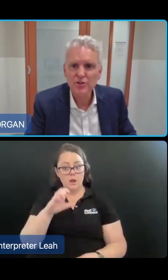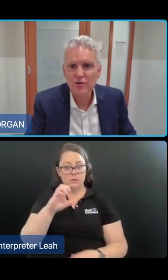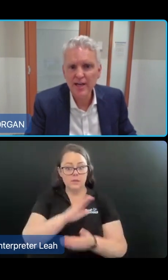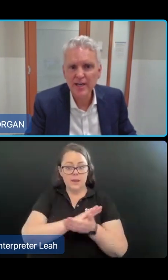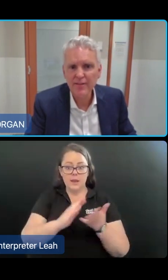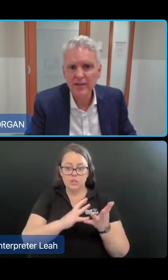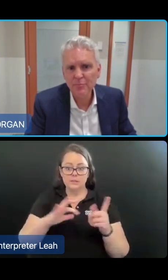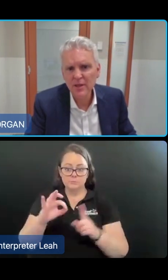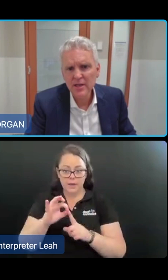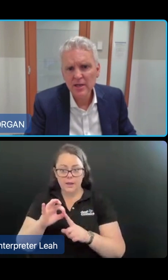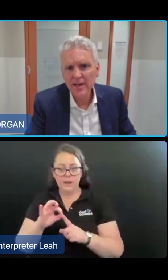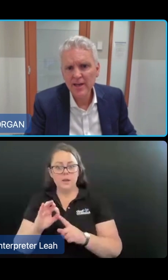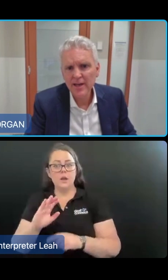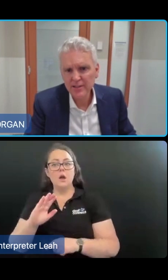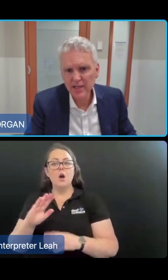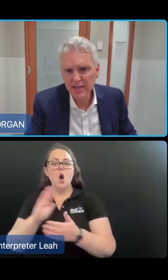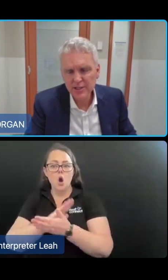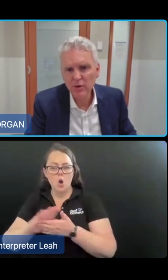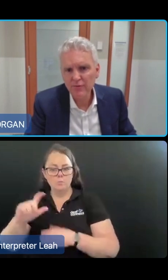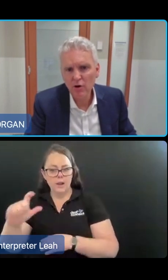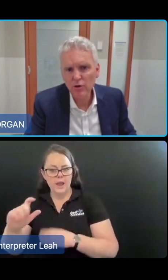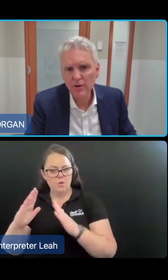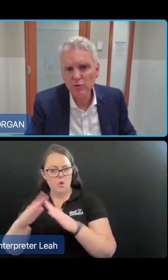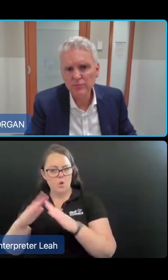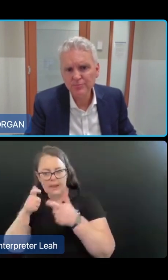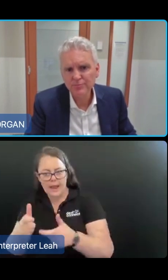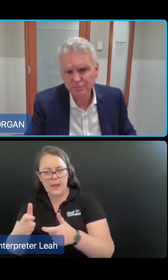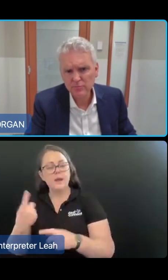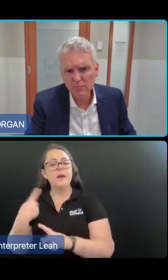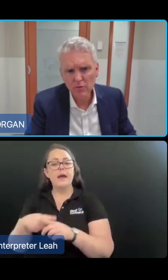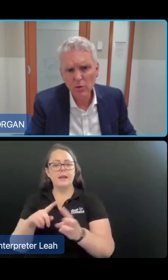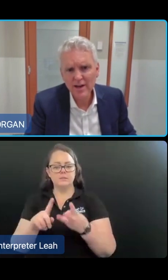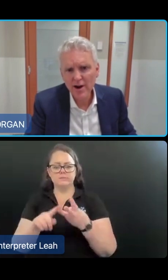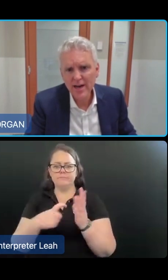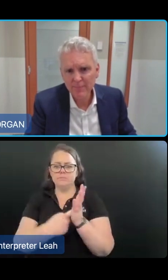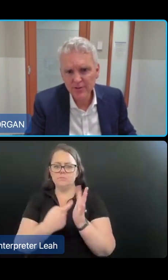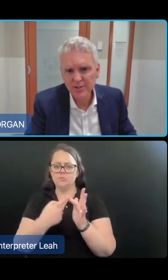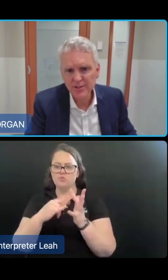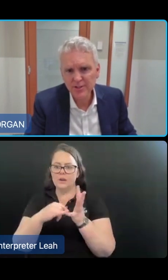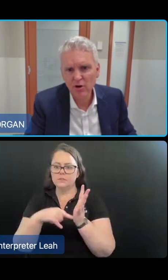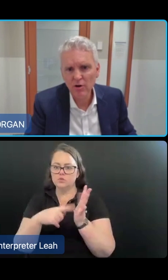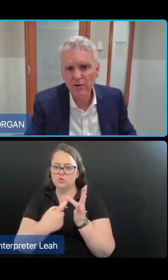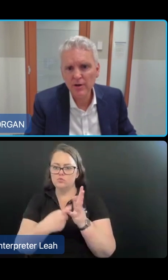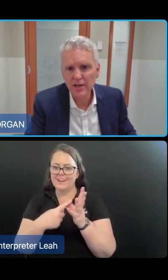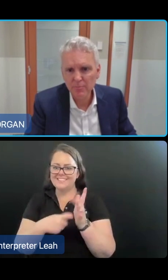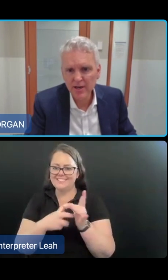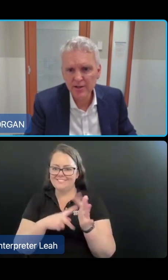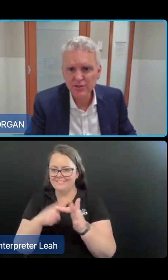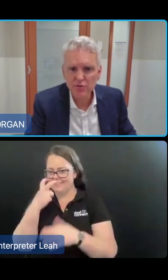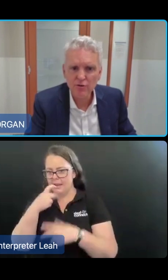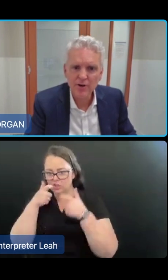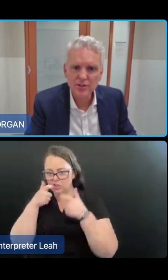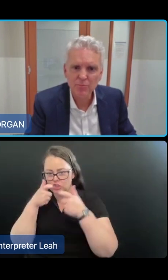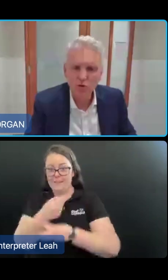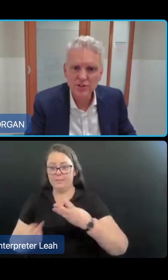-term restorative care together, making it simpler for older people. We want to have a greater emphasis on independence